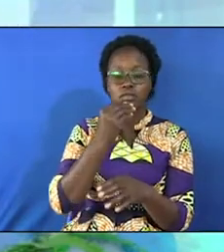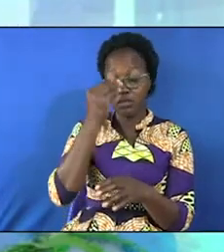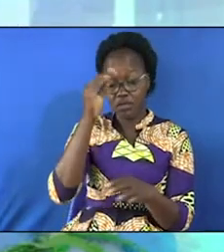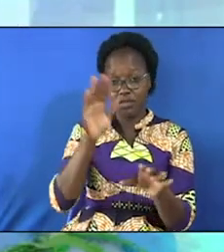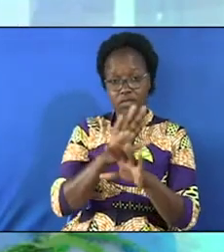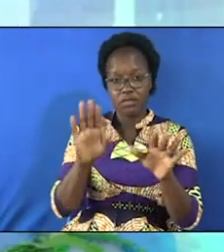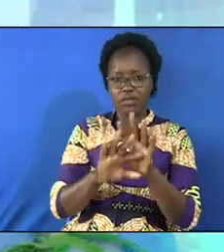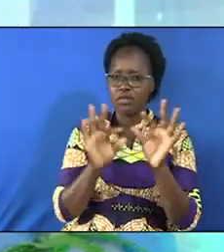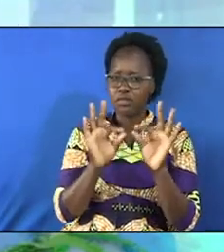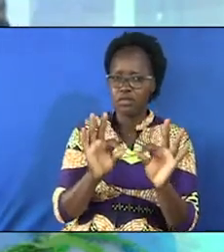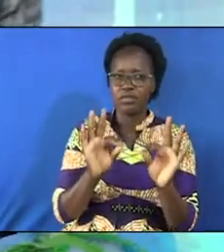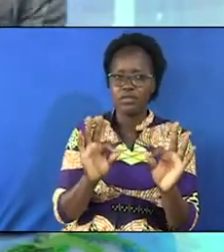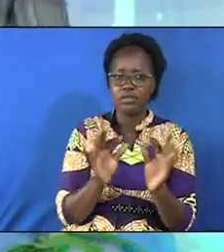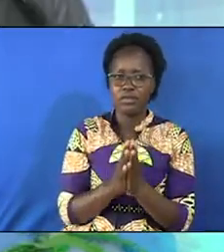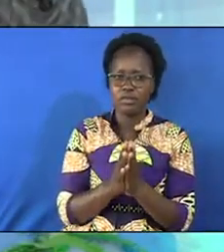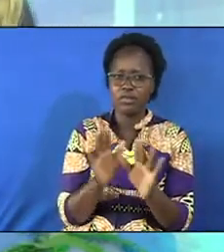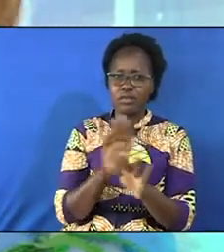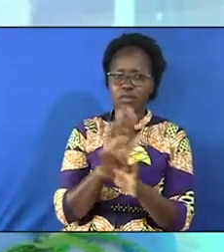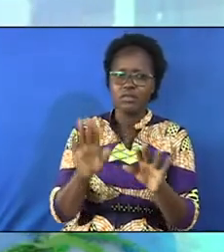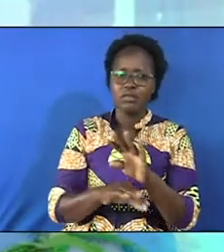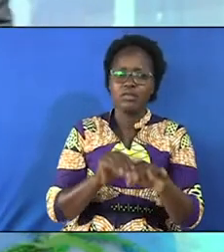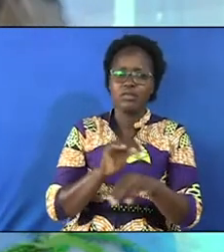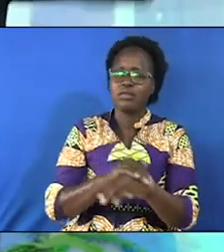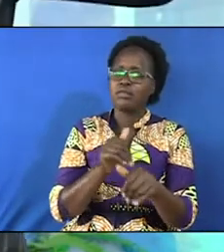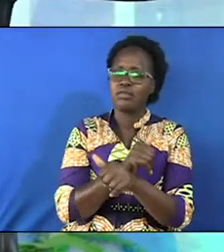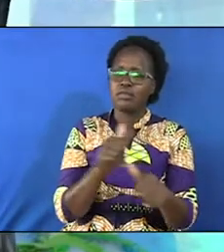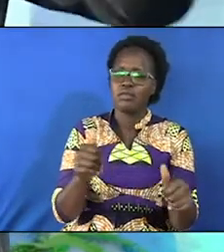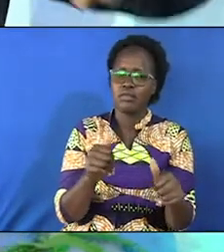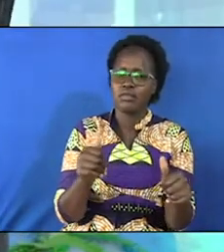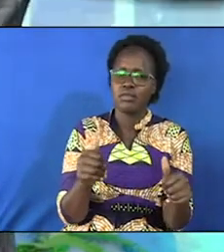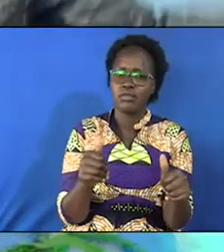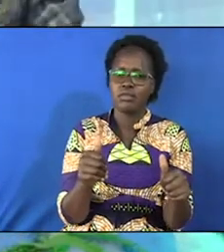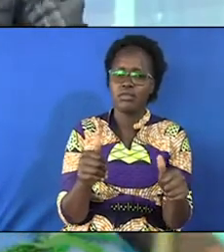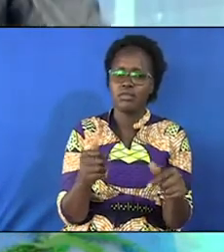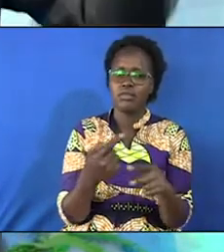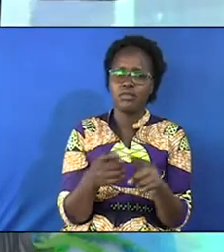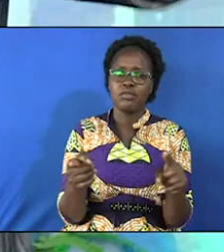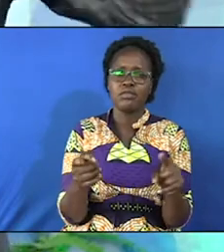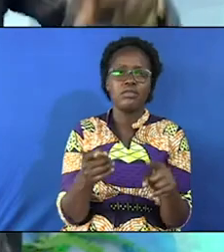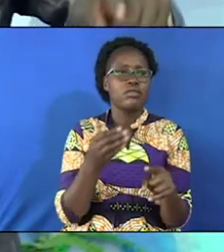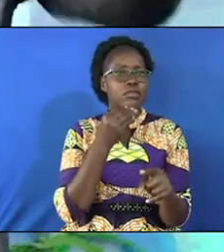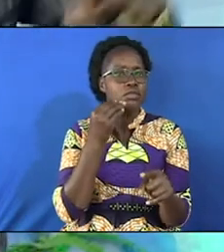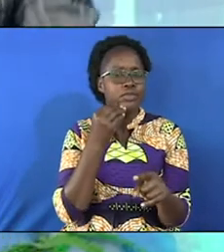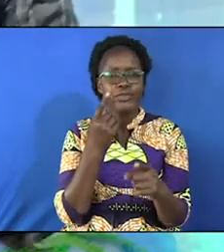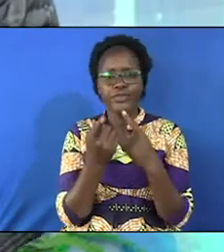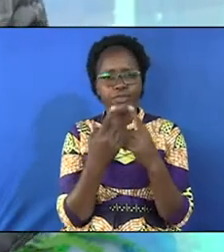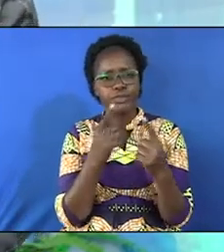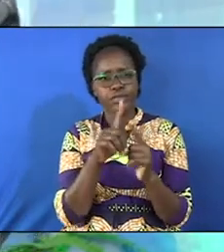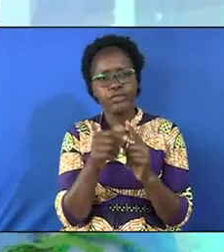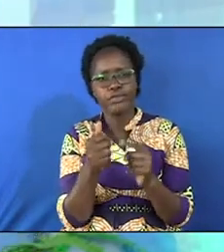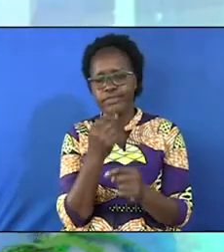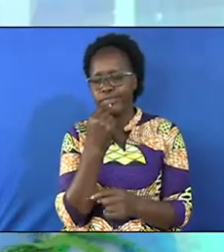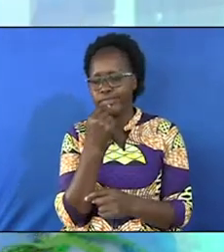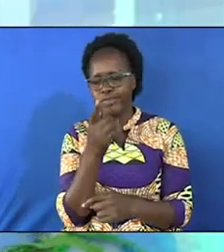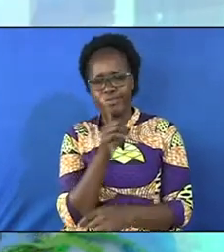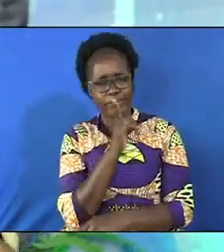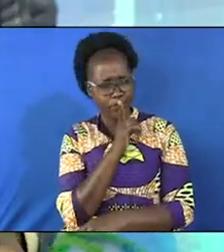everything is good everything is moving on well yet back home you don't even talk with one another